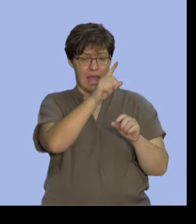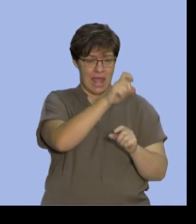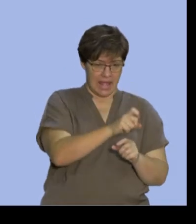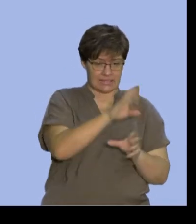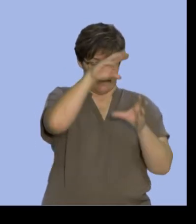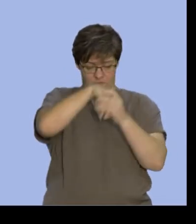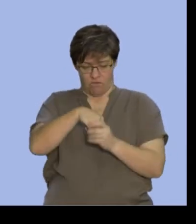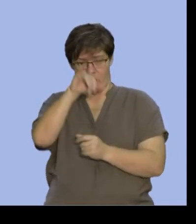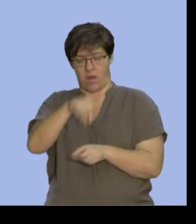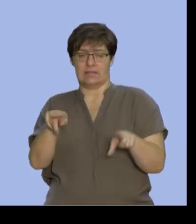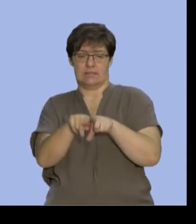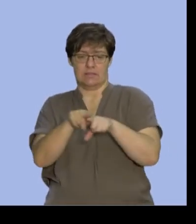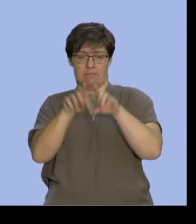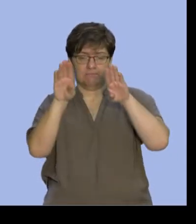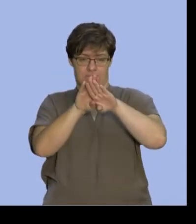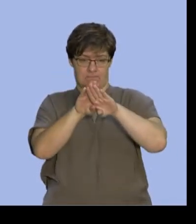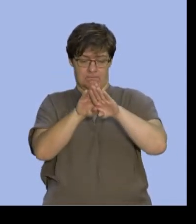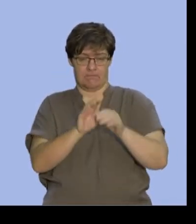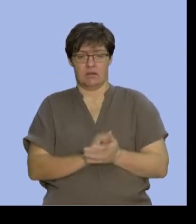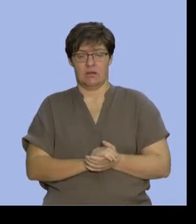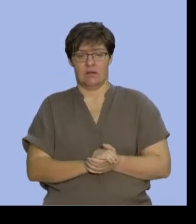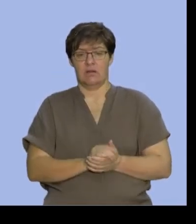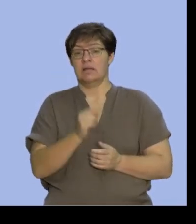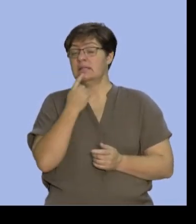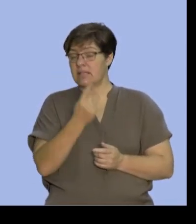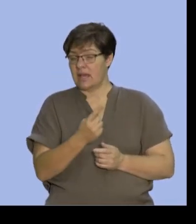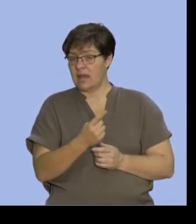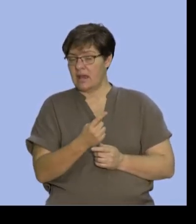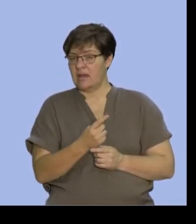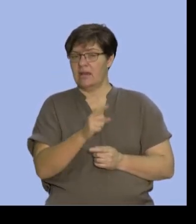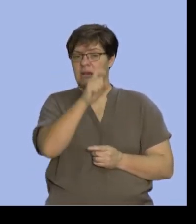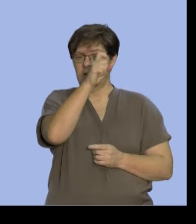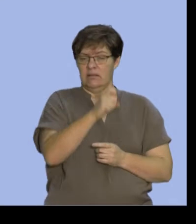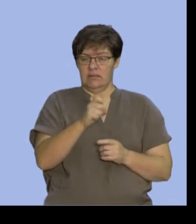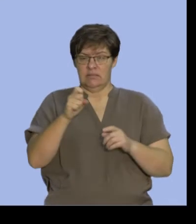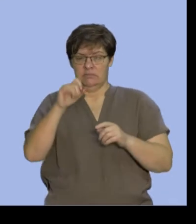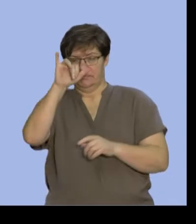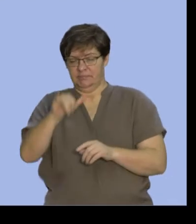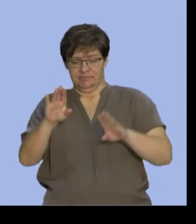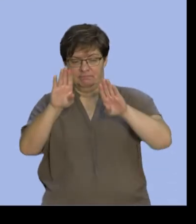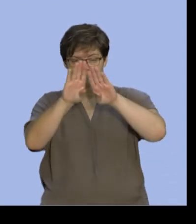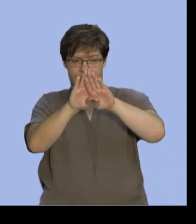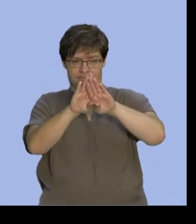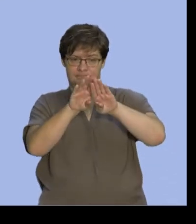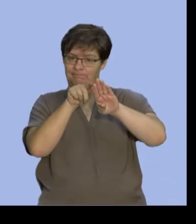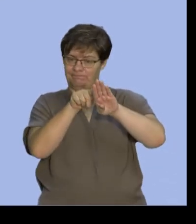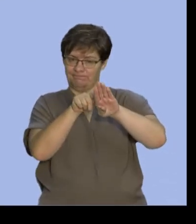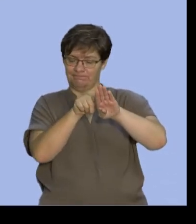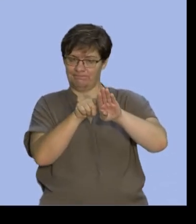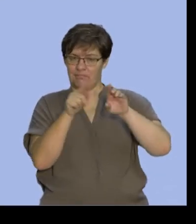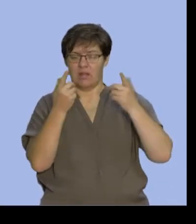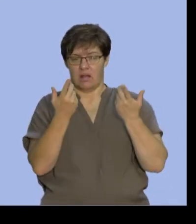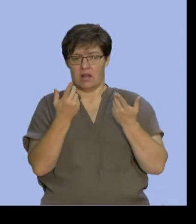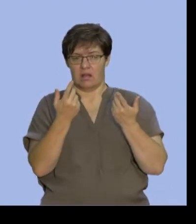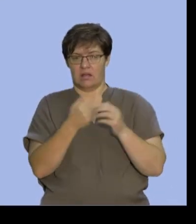So, we can immediately say that the intersection of X and Y is not equal